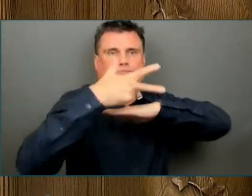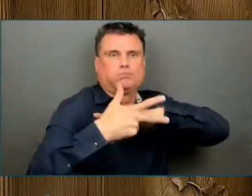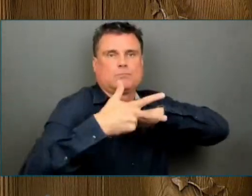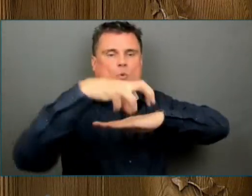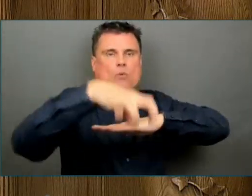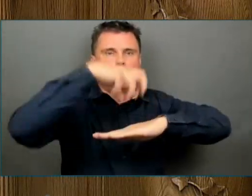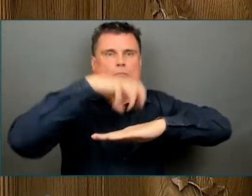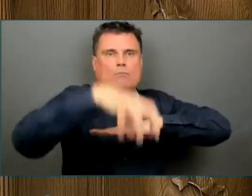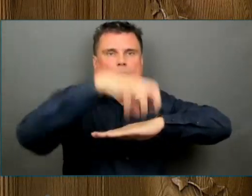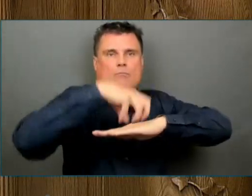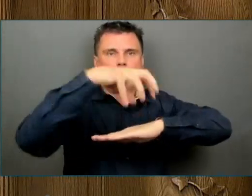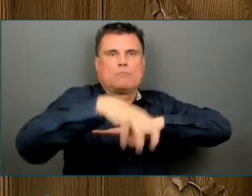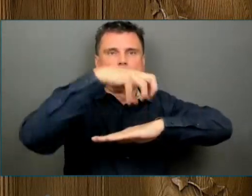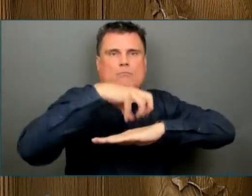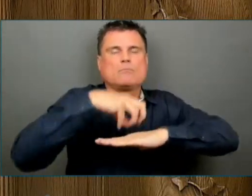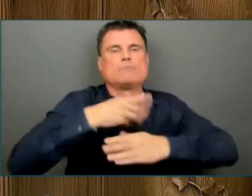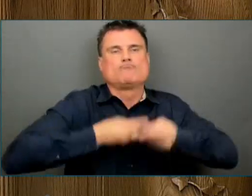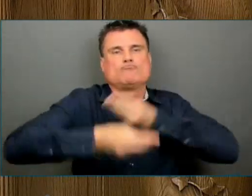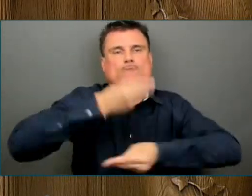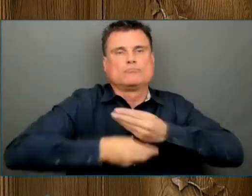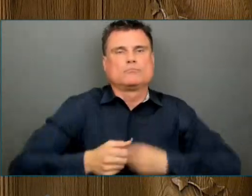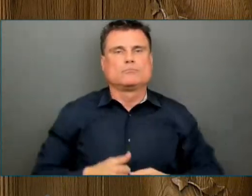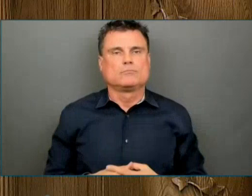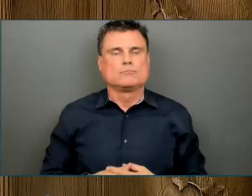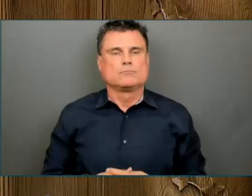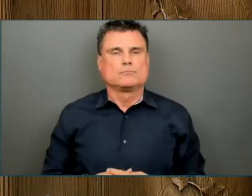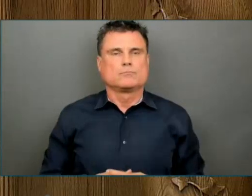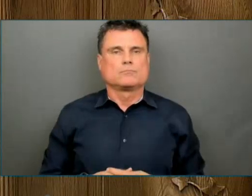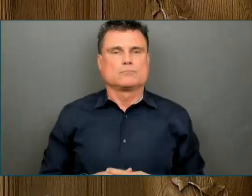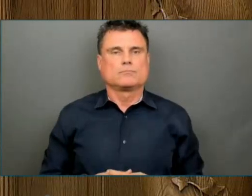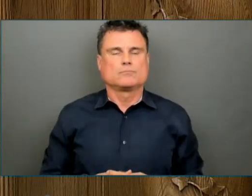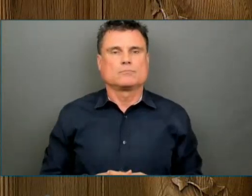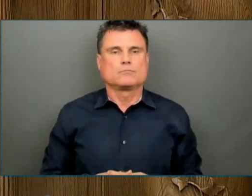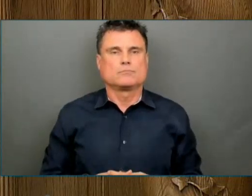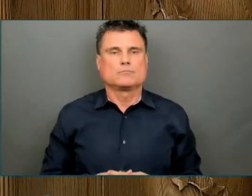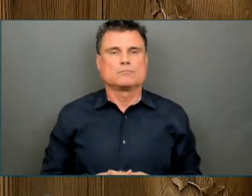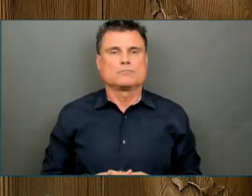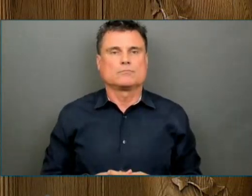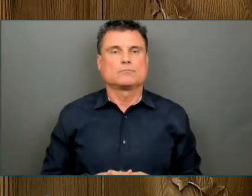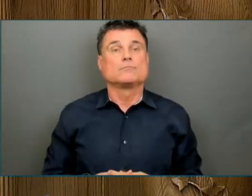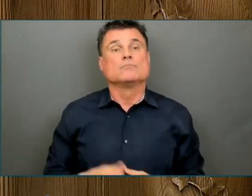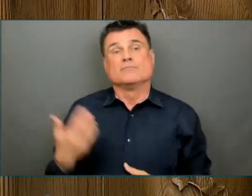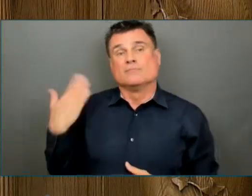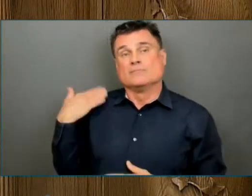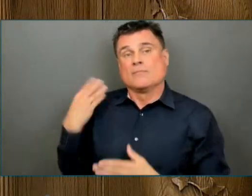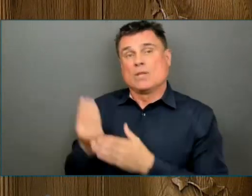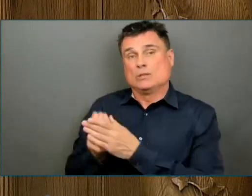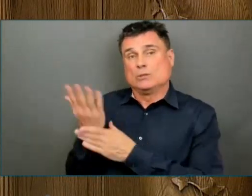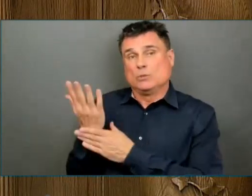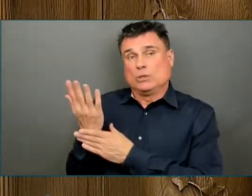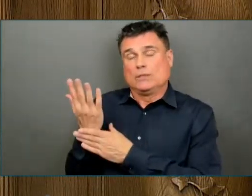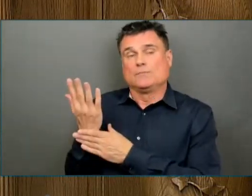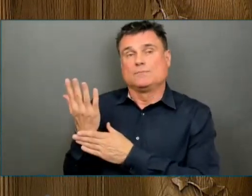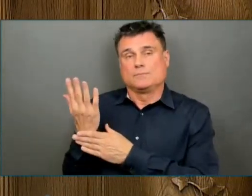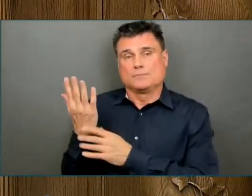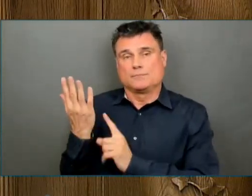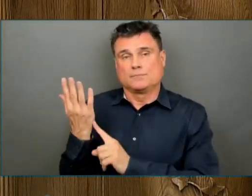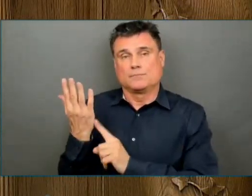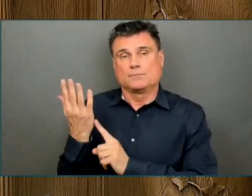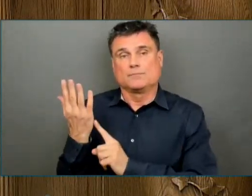When schools closed for in-class learning last spring, the lives of many families were suddenly turned upside down.